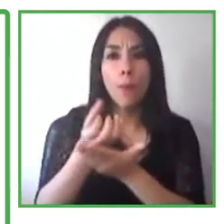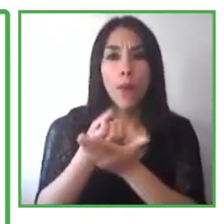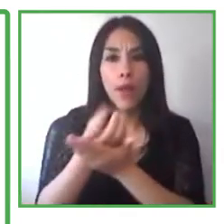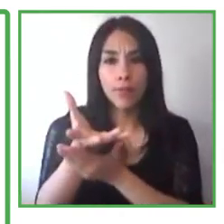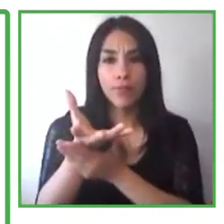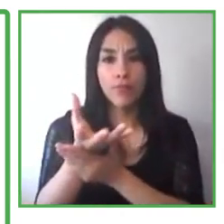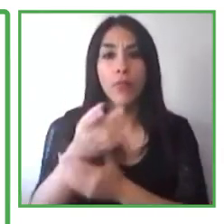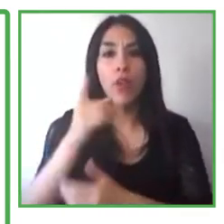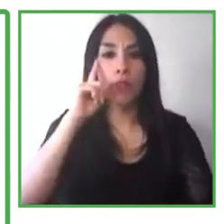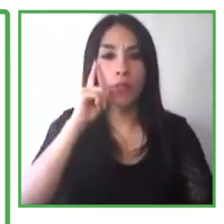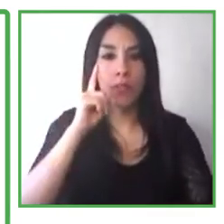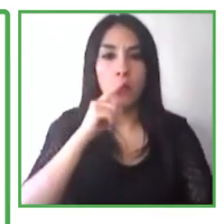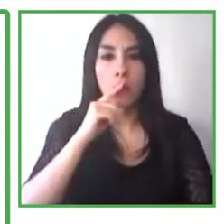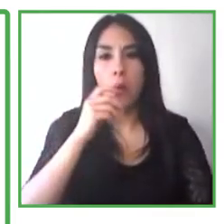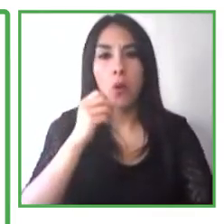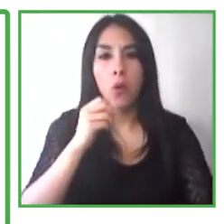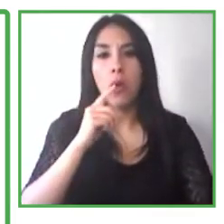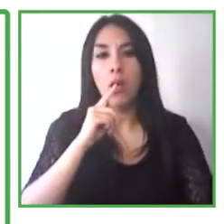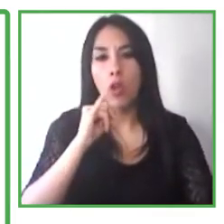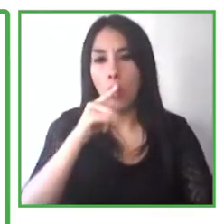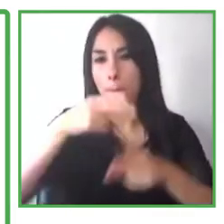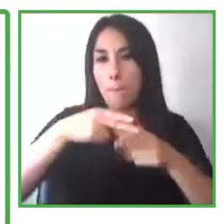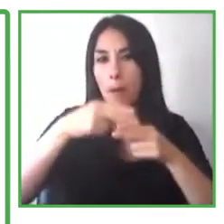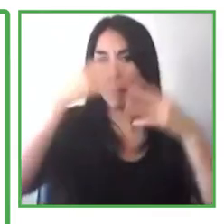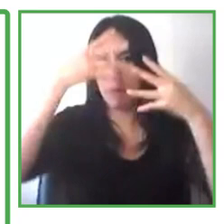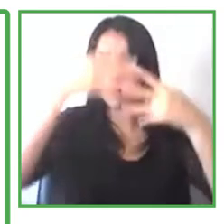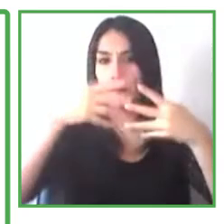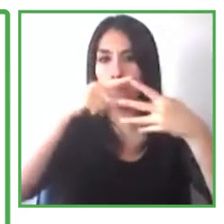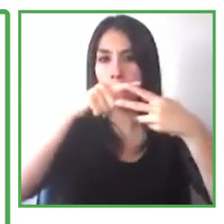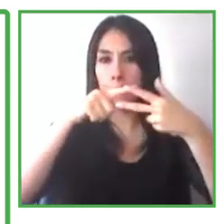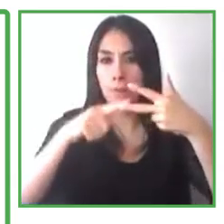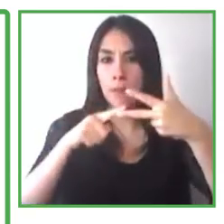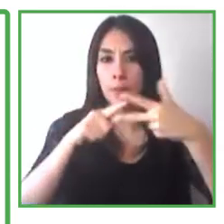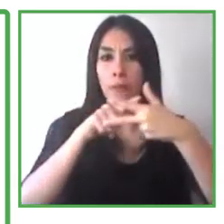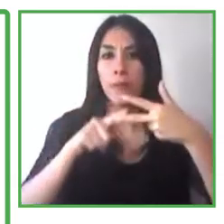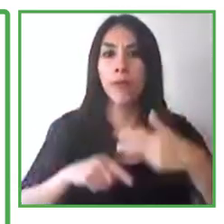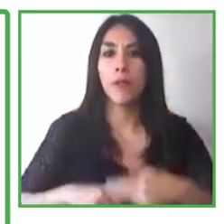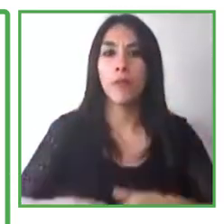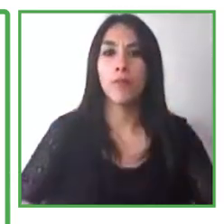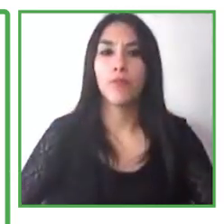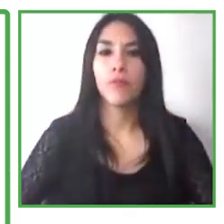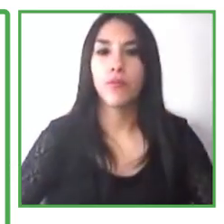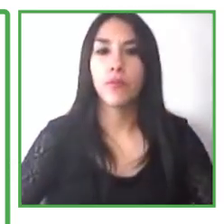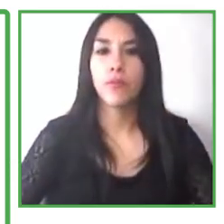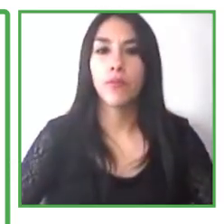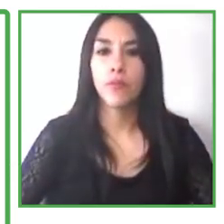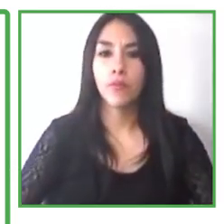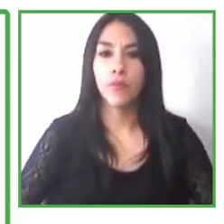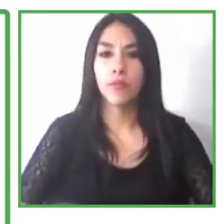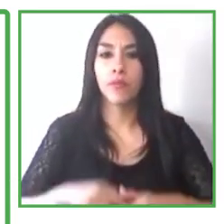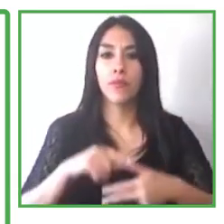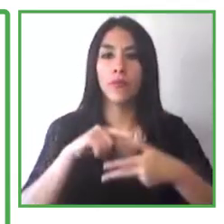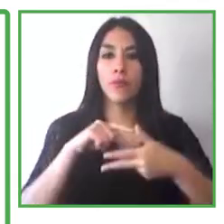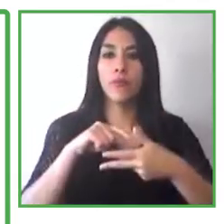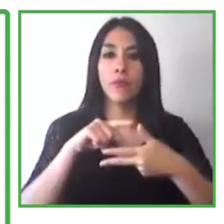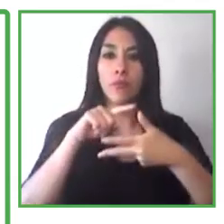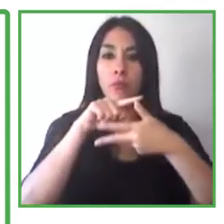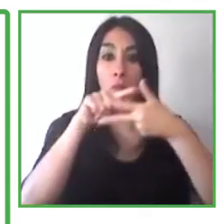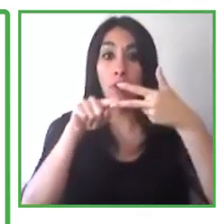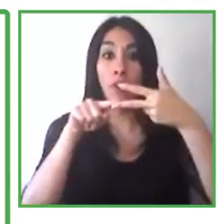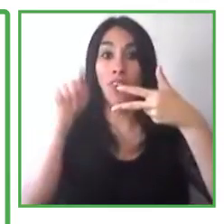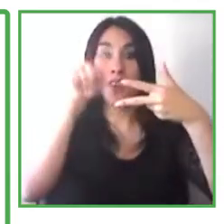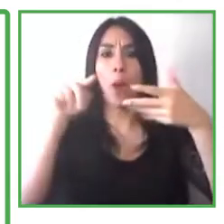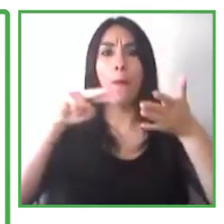see to employment and what we're doing to try and overcome those barriers. So you'll hear this consistently from our panelists here in a minute, which I'll introduce.